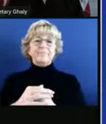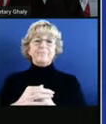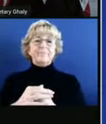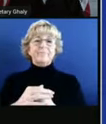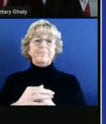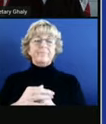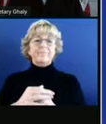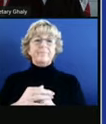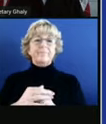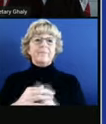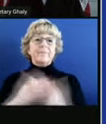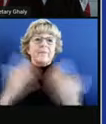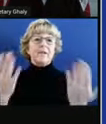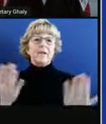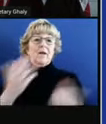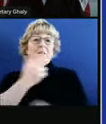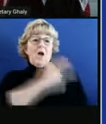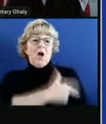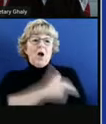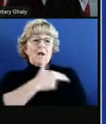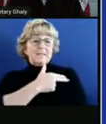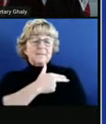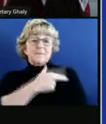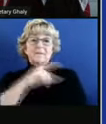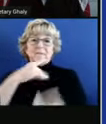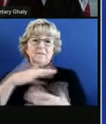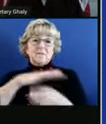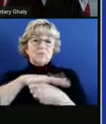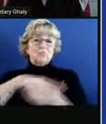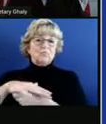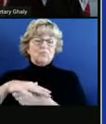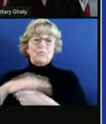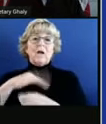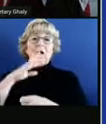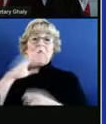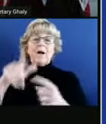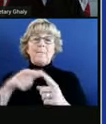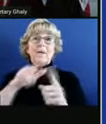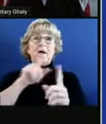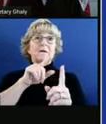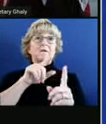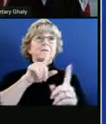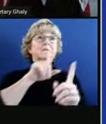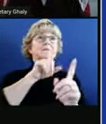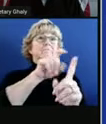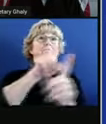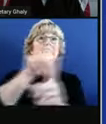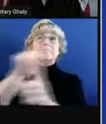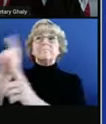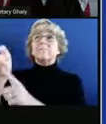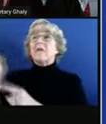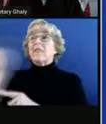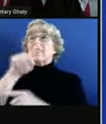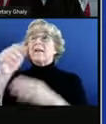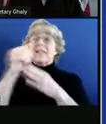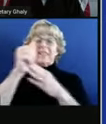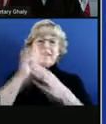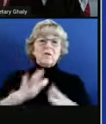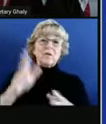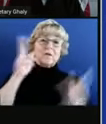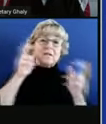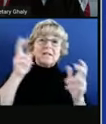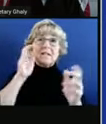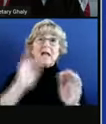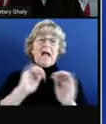So hospital systems are stretched. We know that I talk to hospital system leaders many times a day to hear